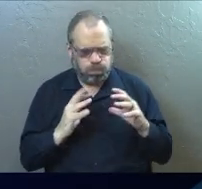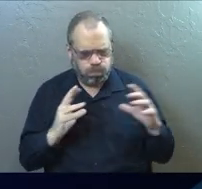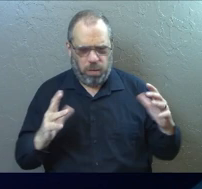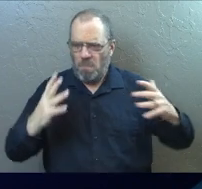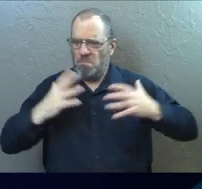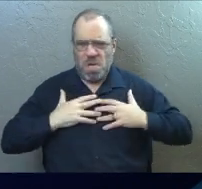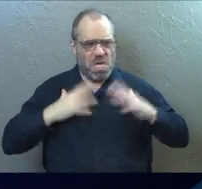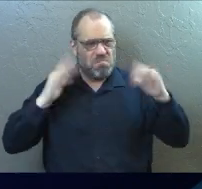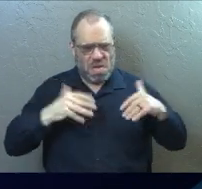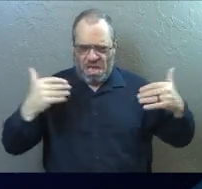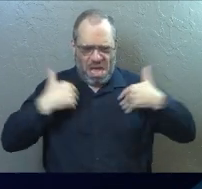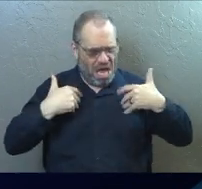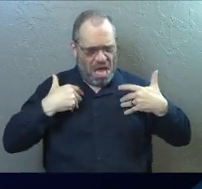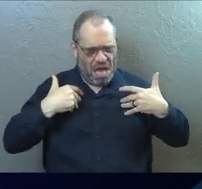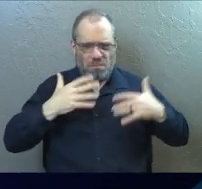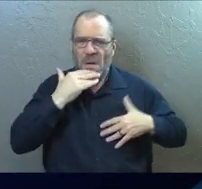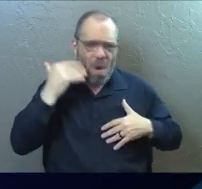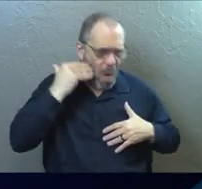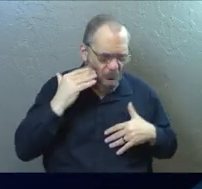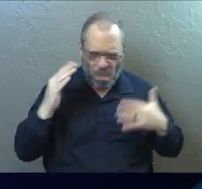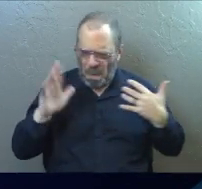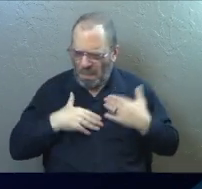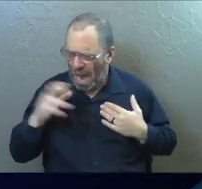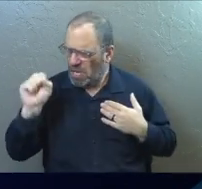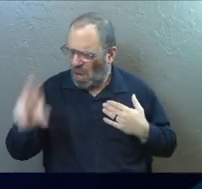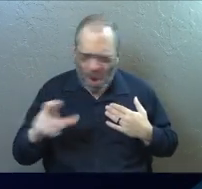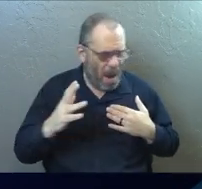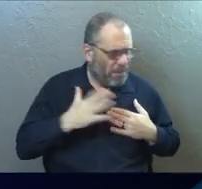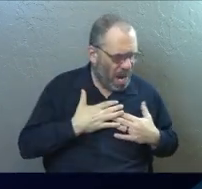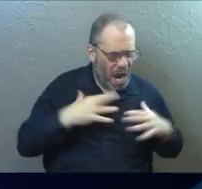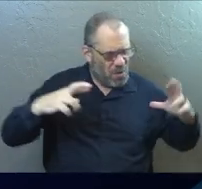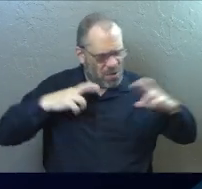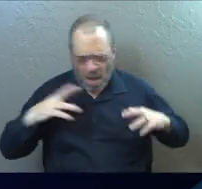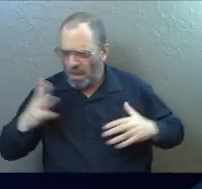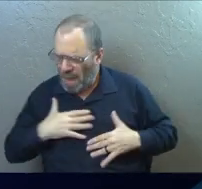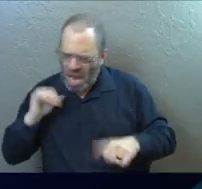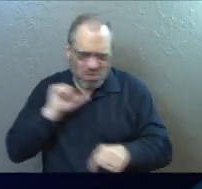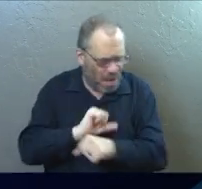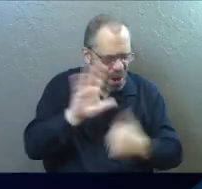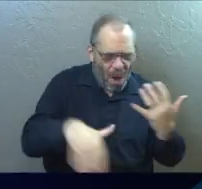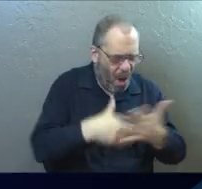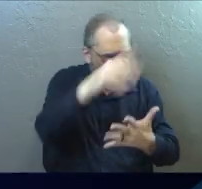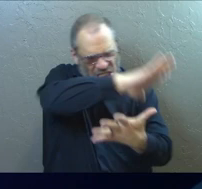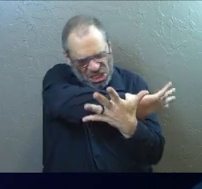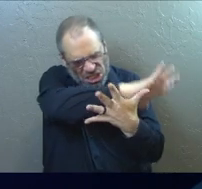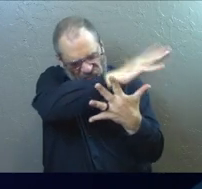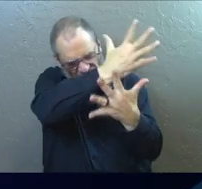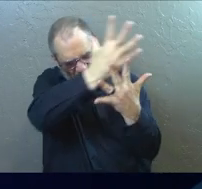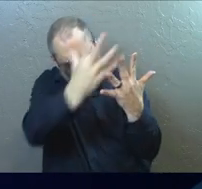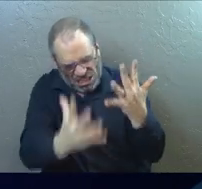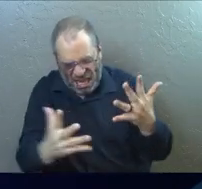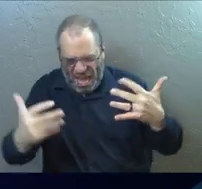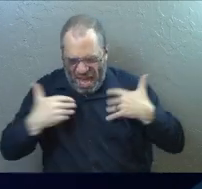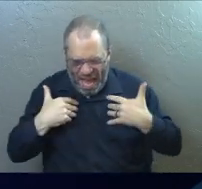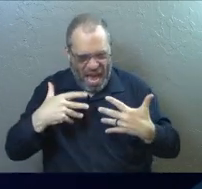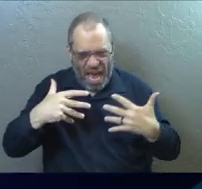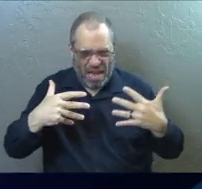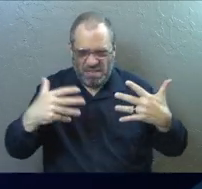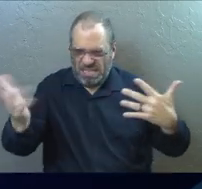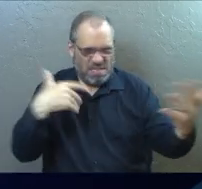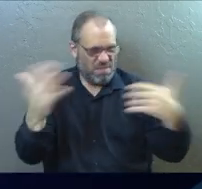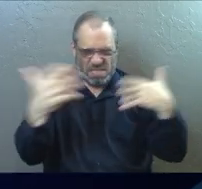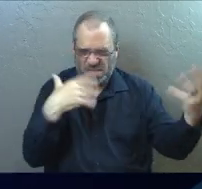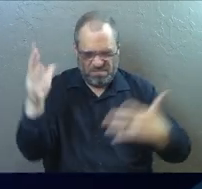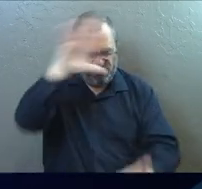you expected to have in your house, in your car, in your retirement, and all the things that were always supposed to be coming